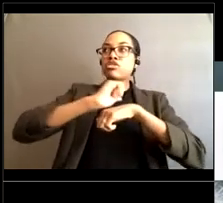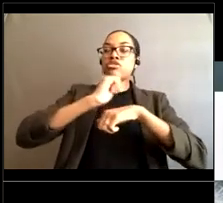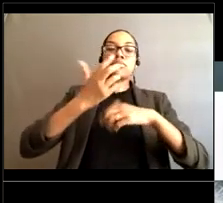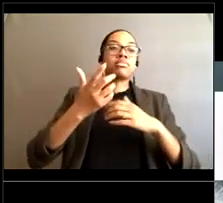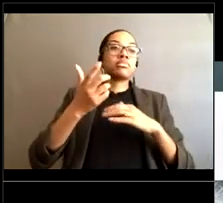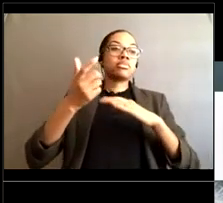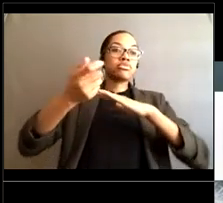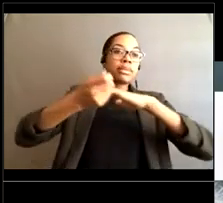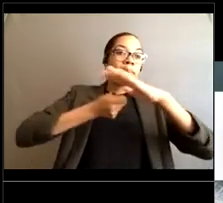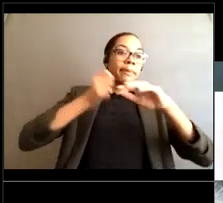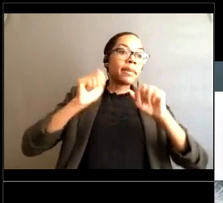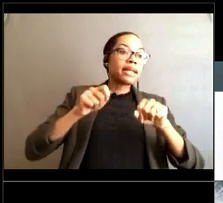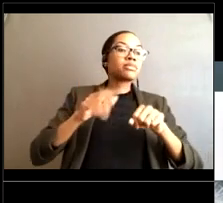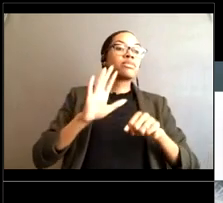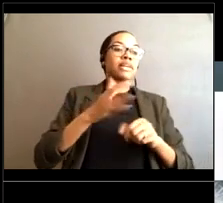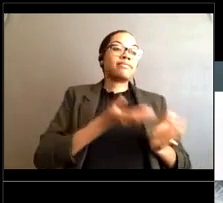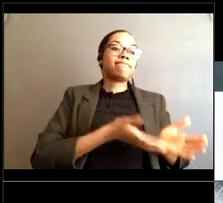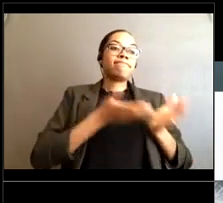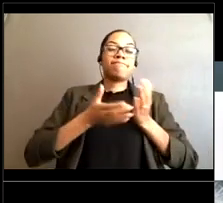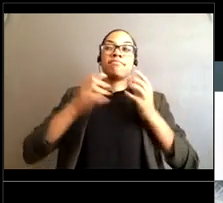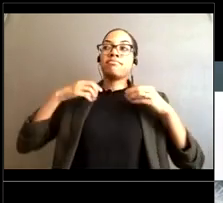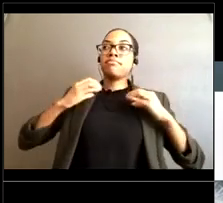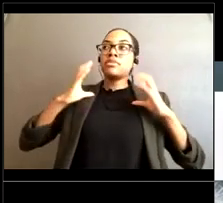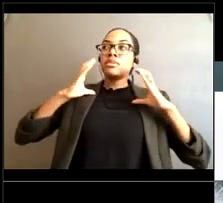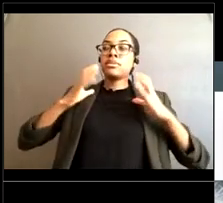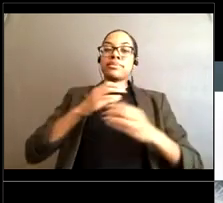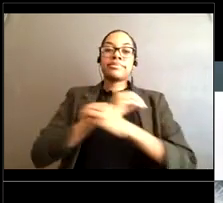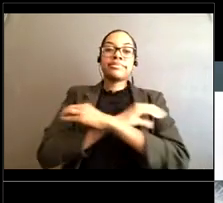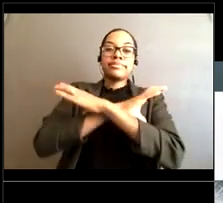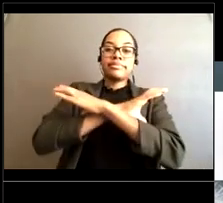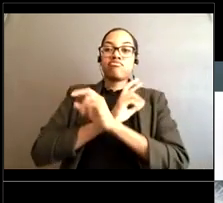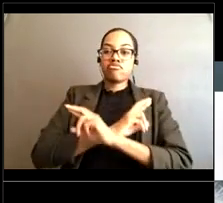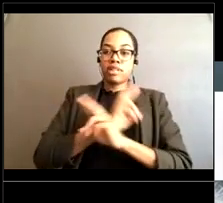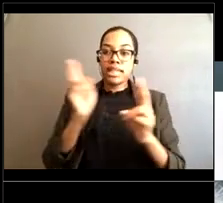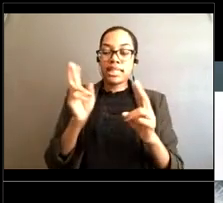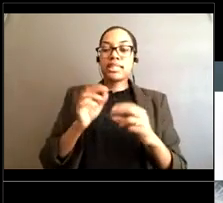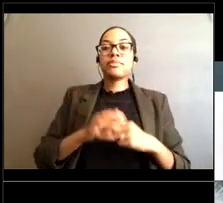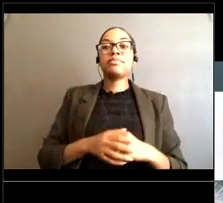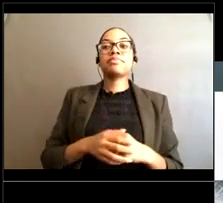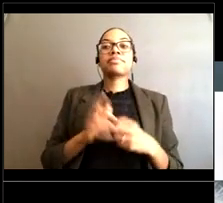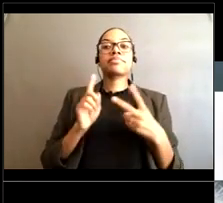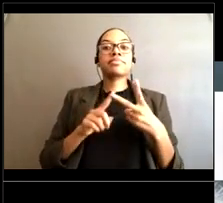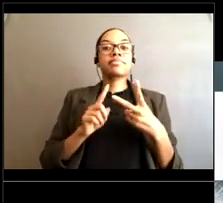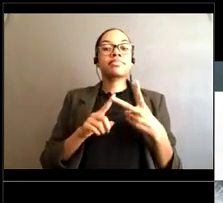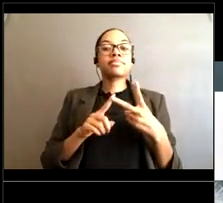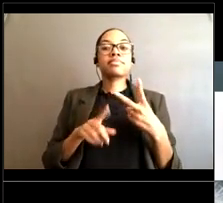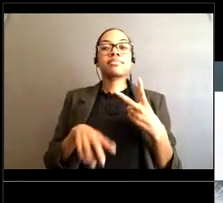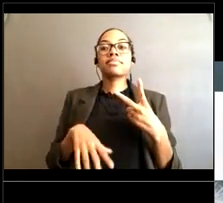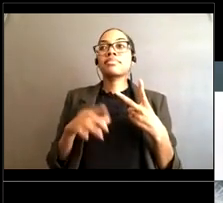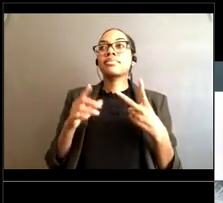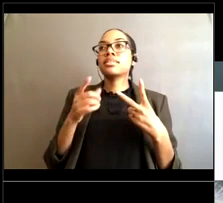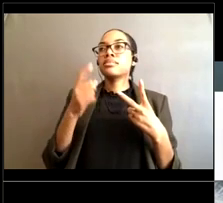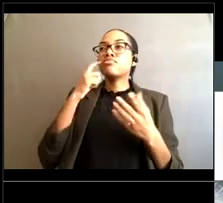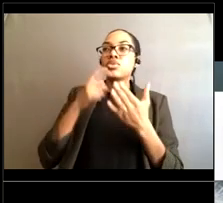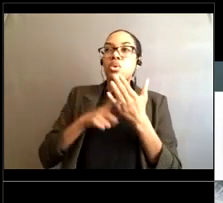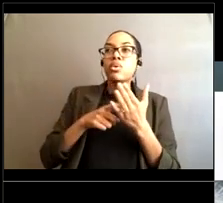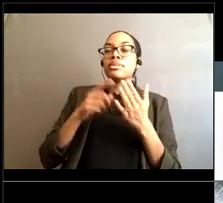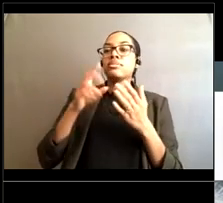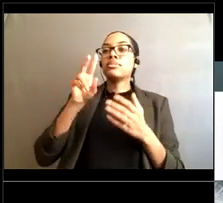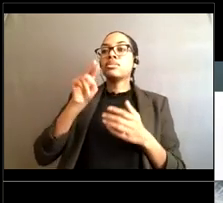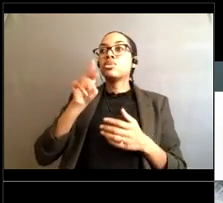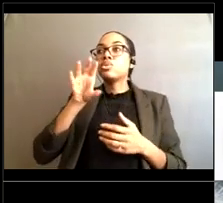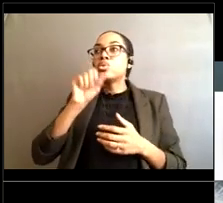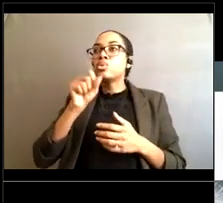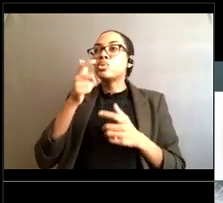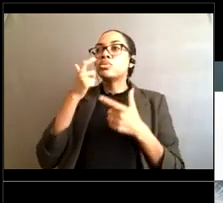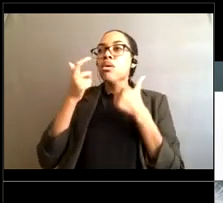before you want to stay on top of everything with situational awareness Especially if you've got kids and family with you and when